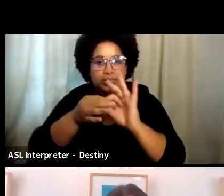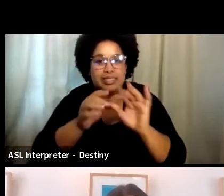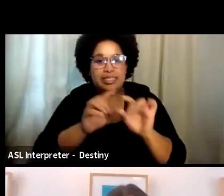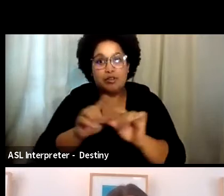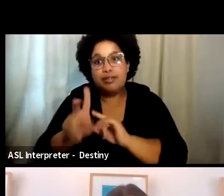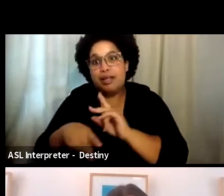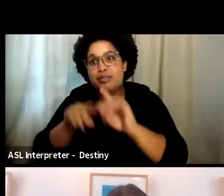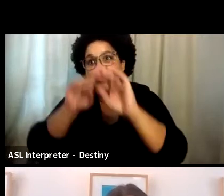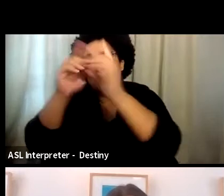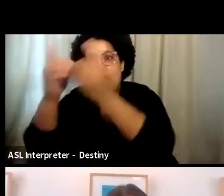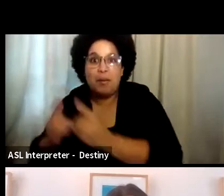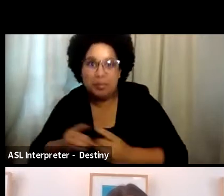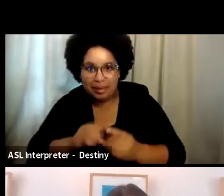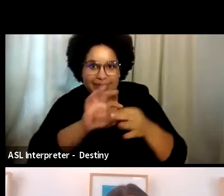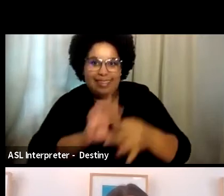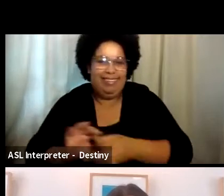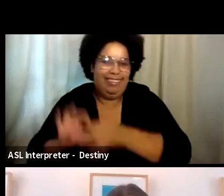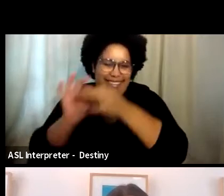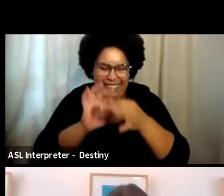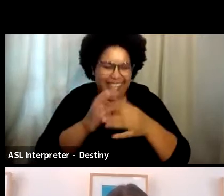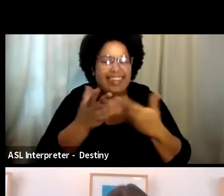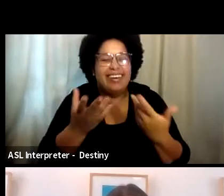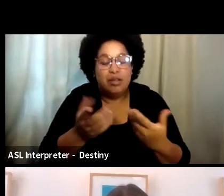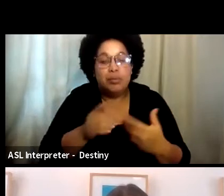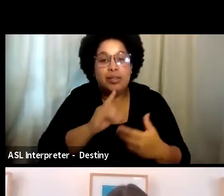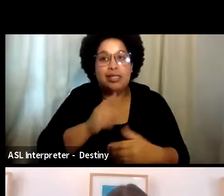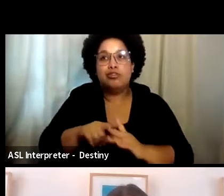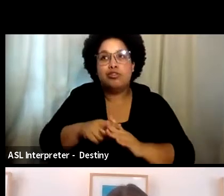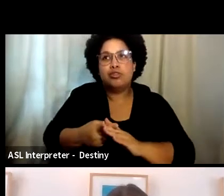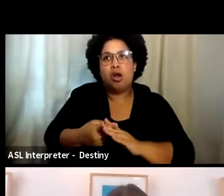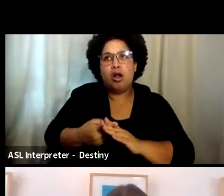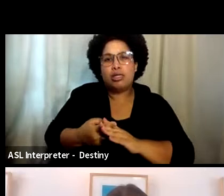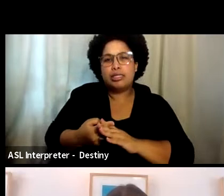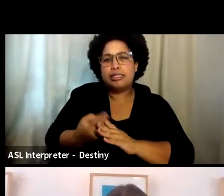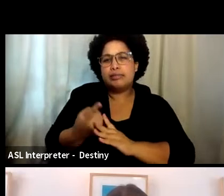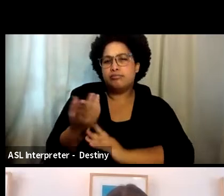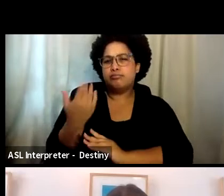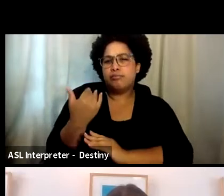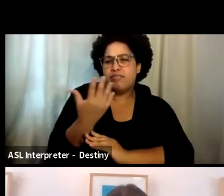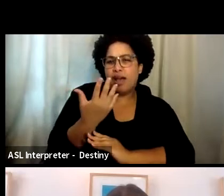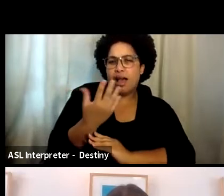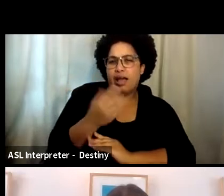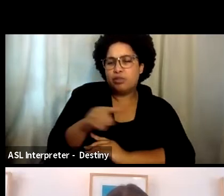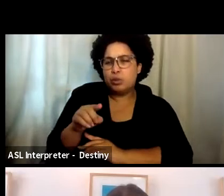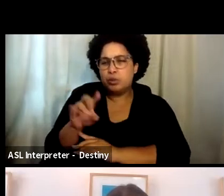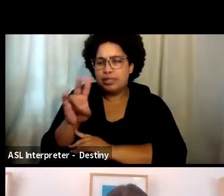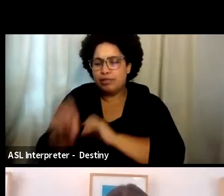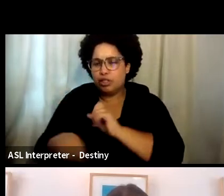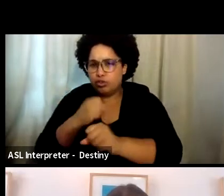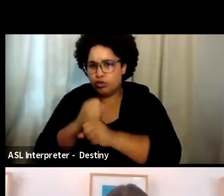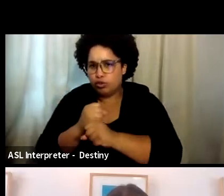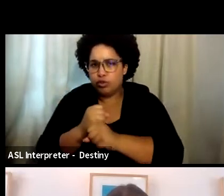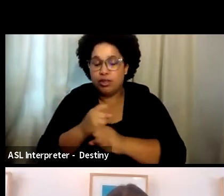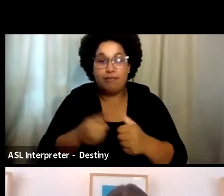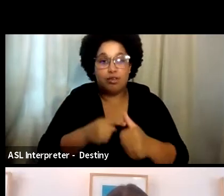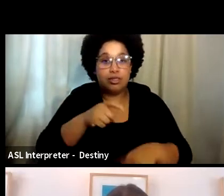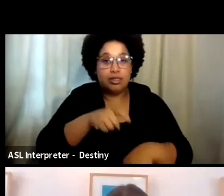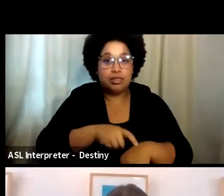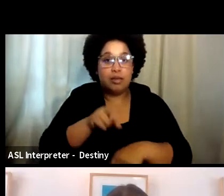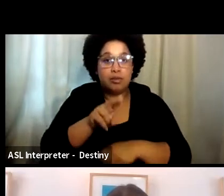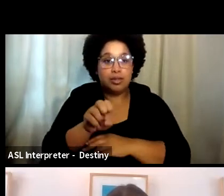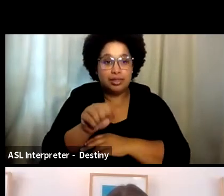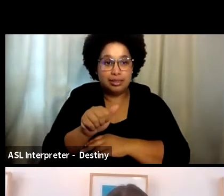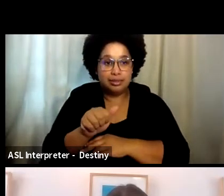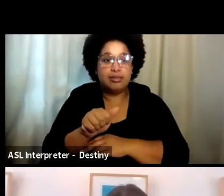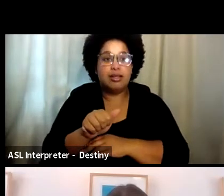really started in the past five to seven years. And the first time in the first time that there was an